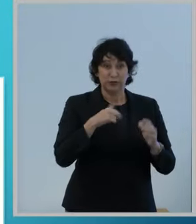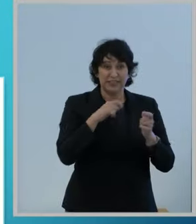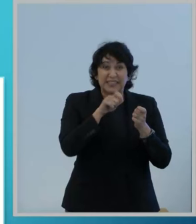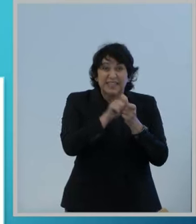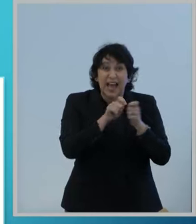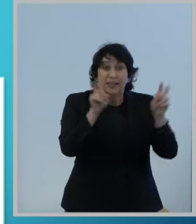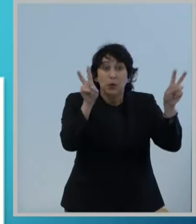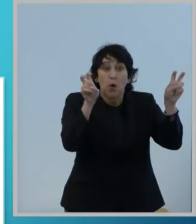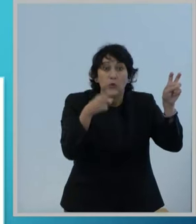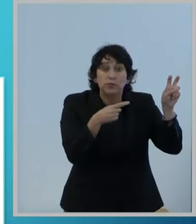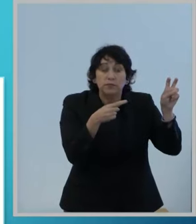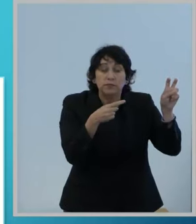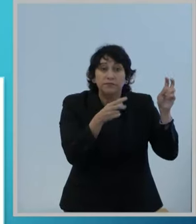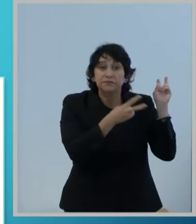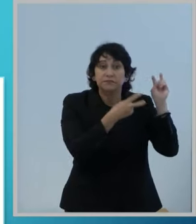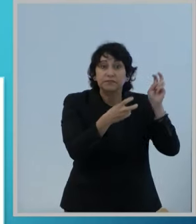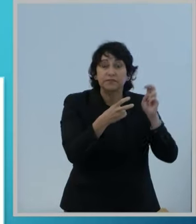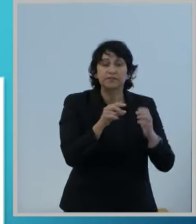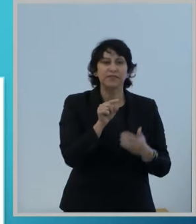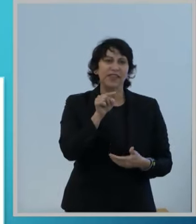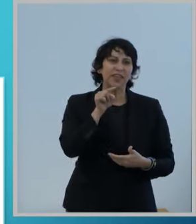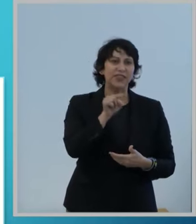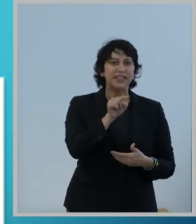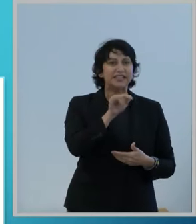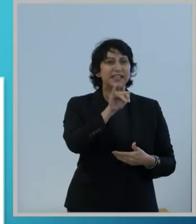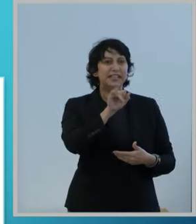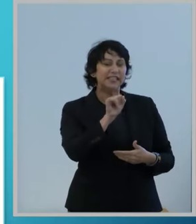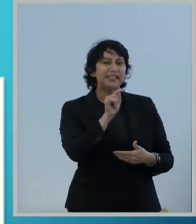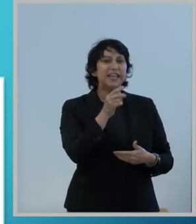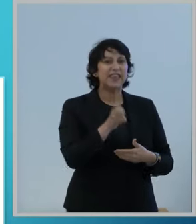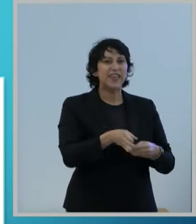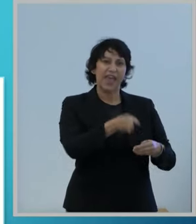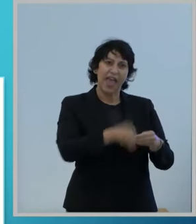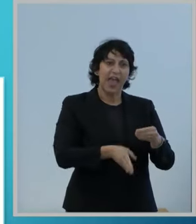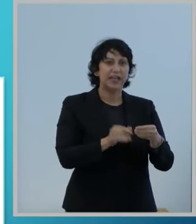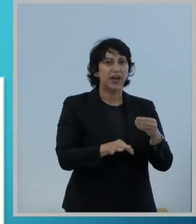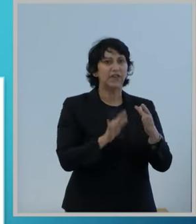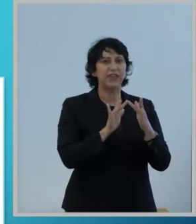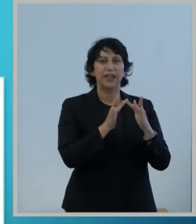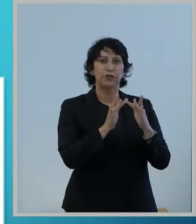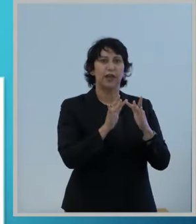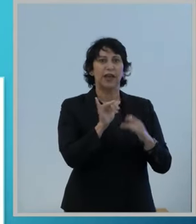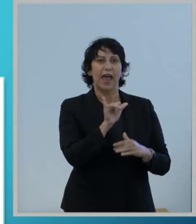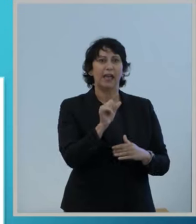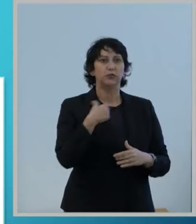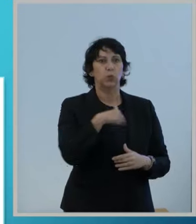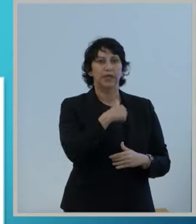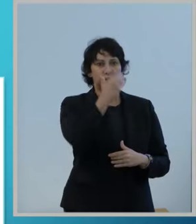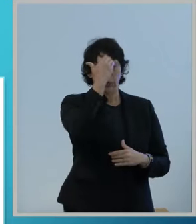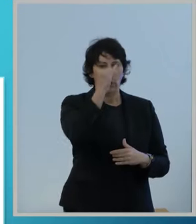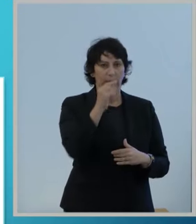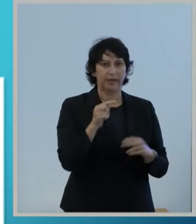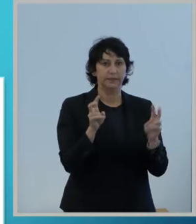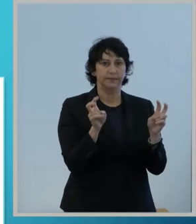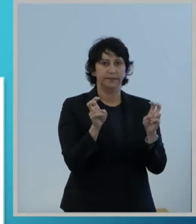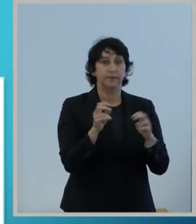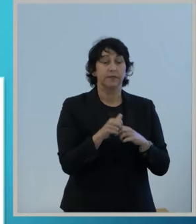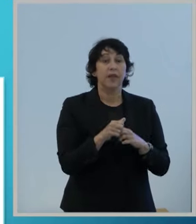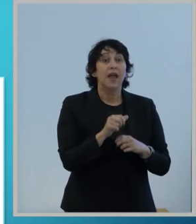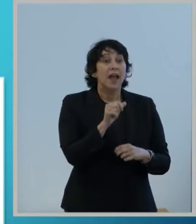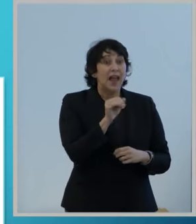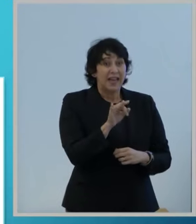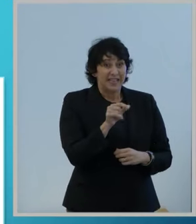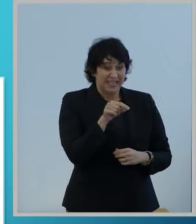quote, this is the end of the Internet as we know it. And if this